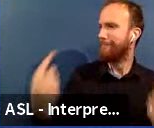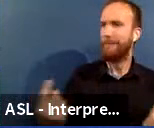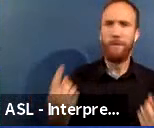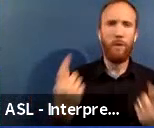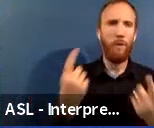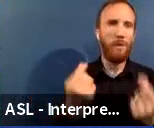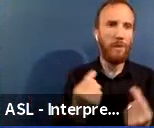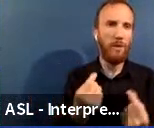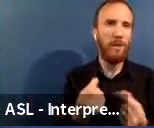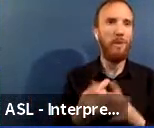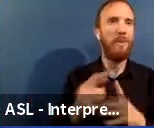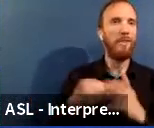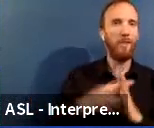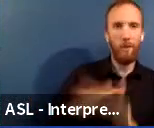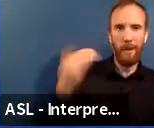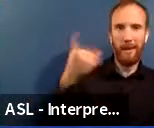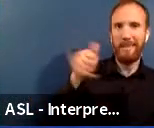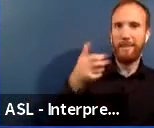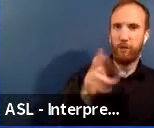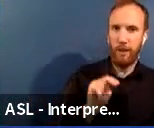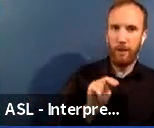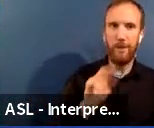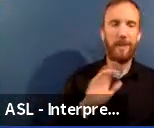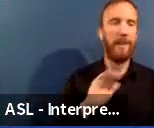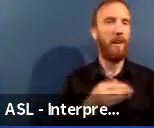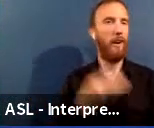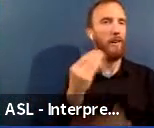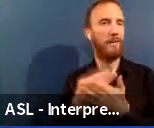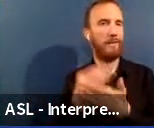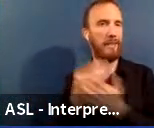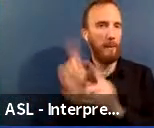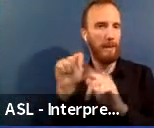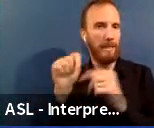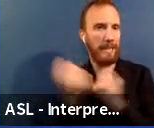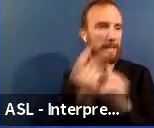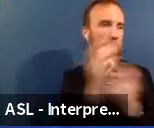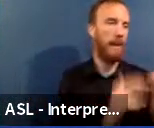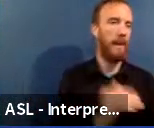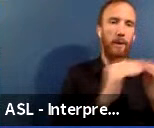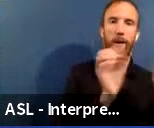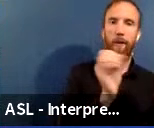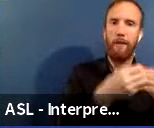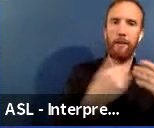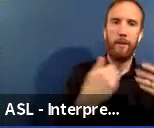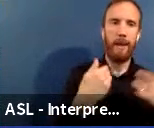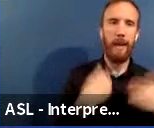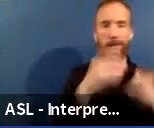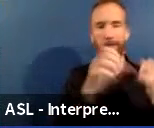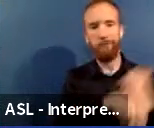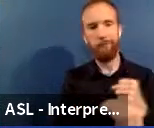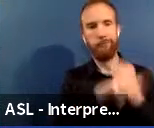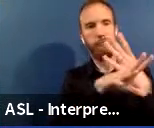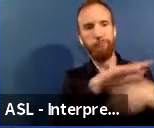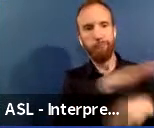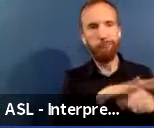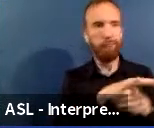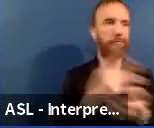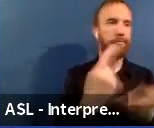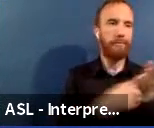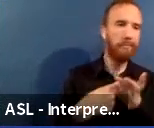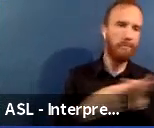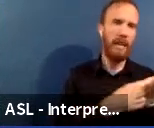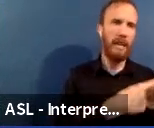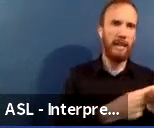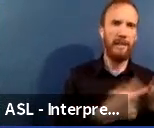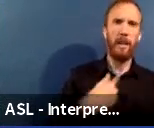Our capital team, the equity office and a few other folks get into a virtual space and really talk about like what does it mean from January